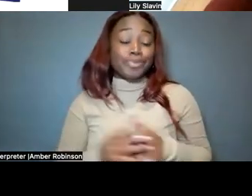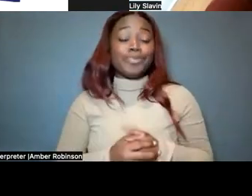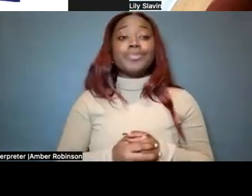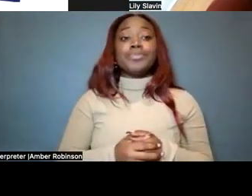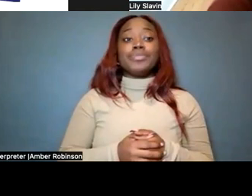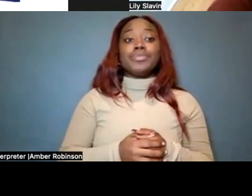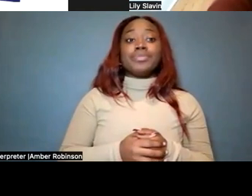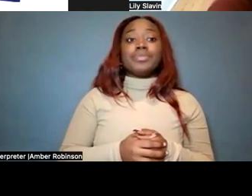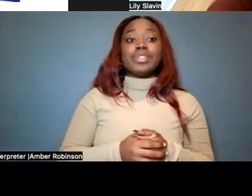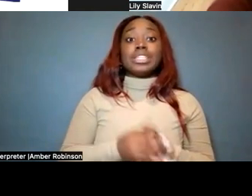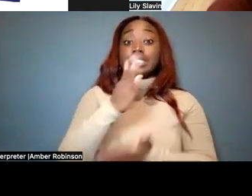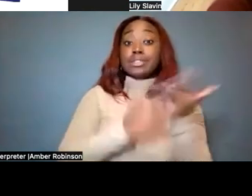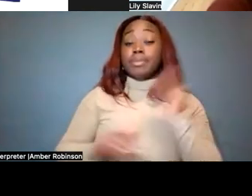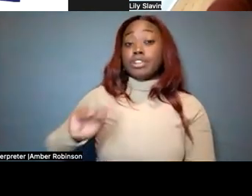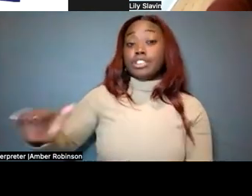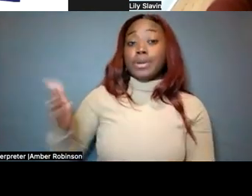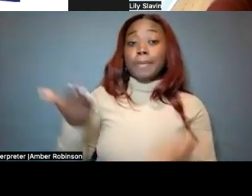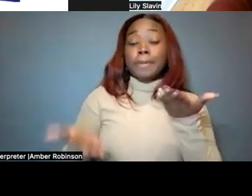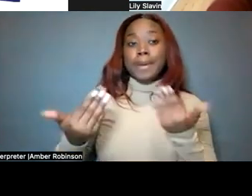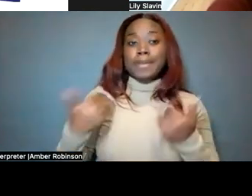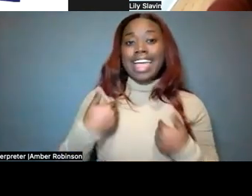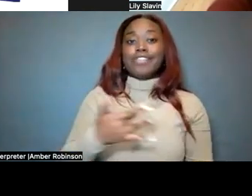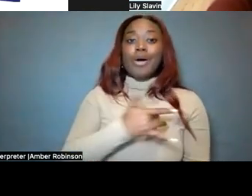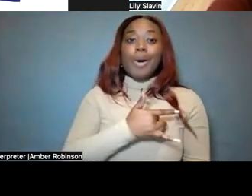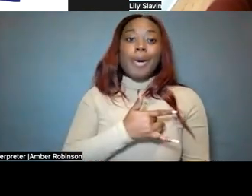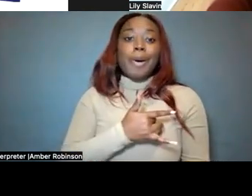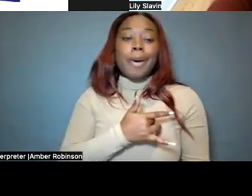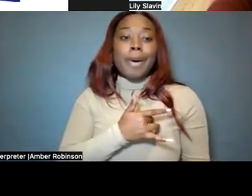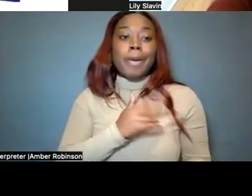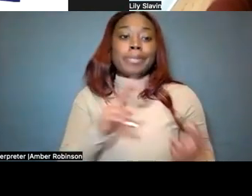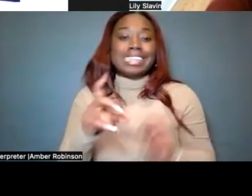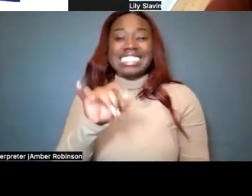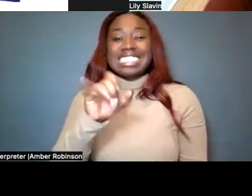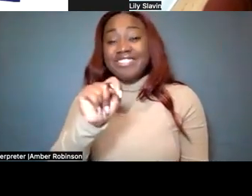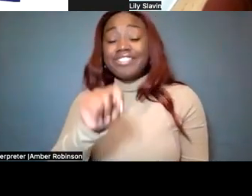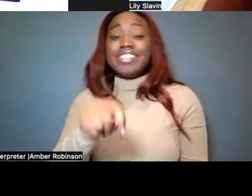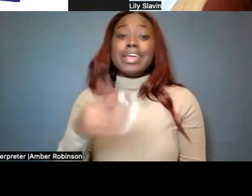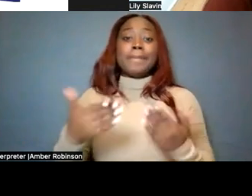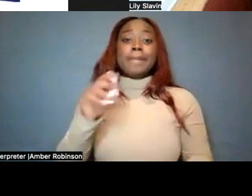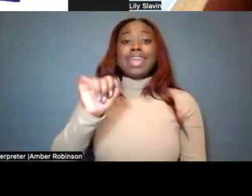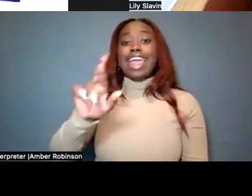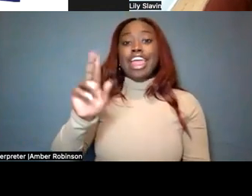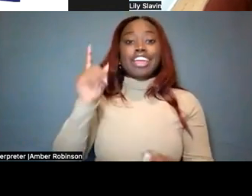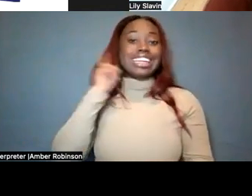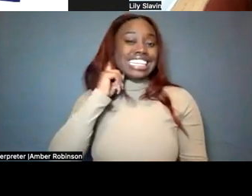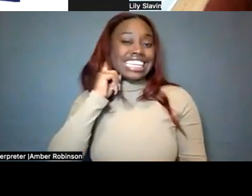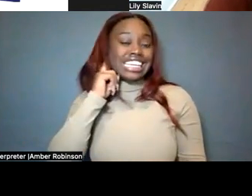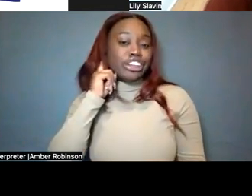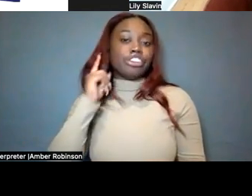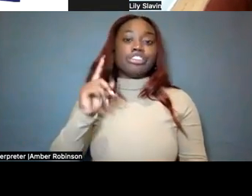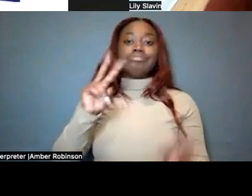Because, you know, some of the kids might have the heart defect, and they might have ear issues. And so